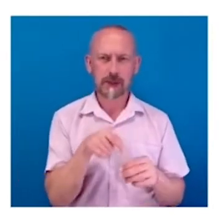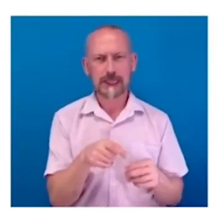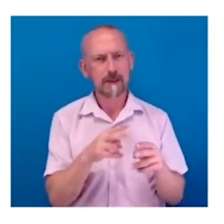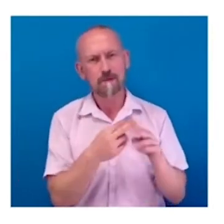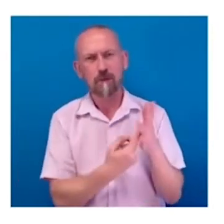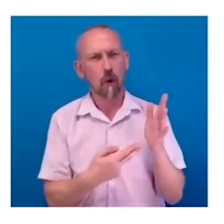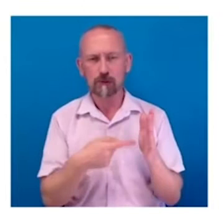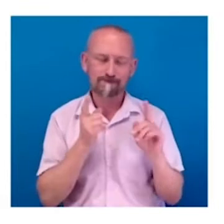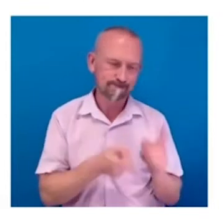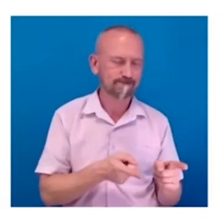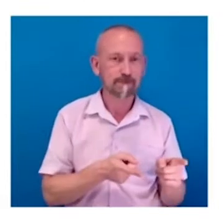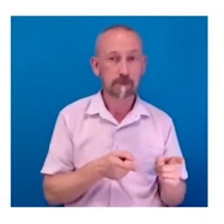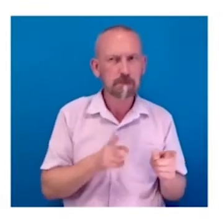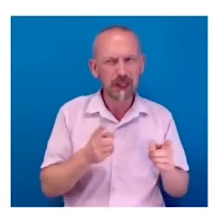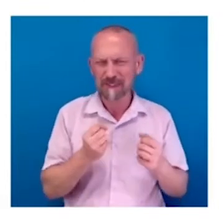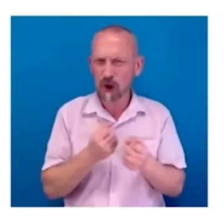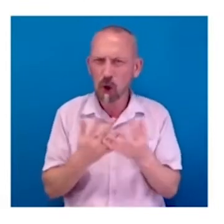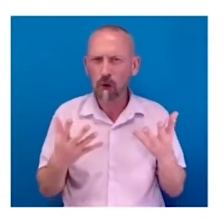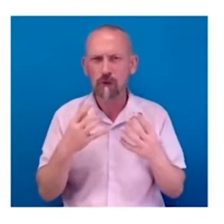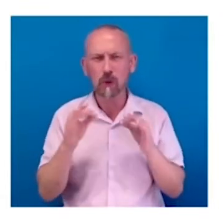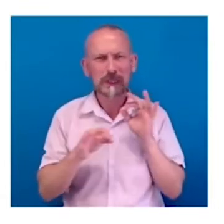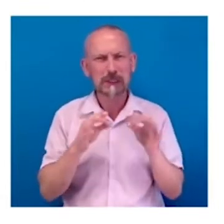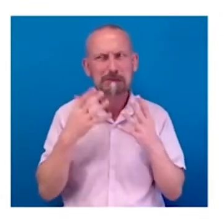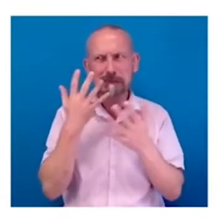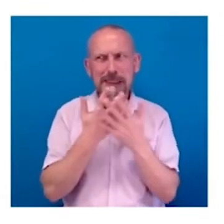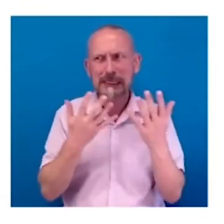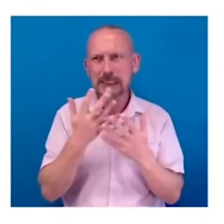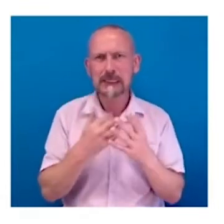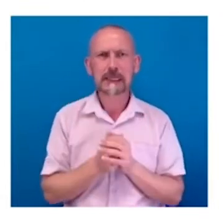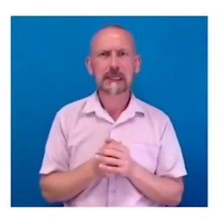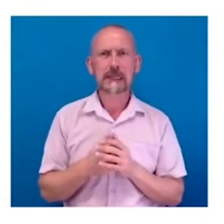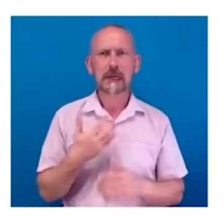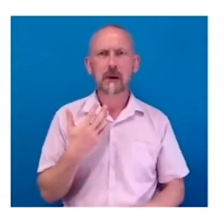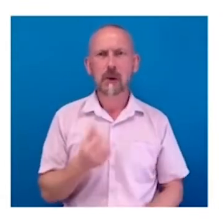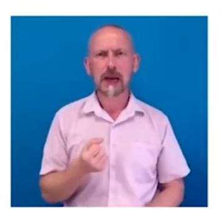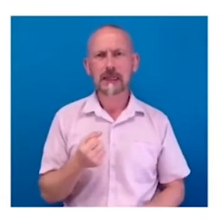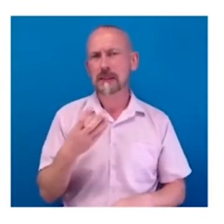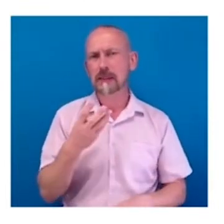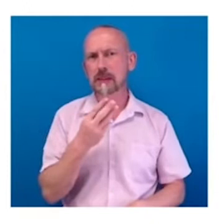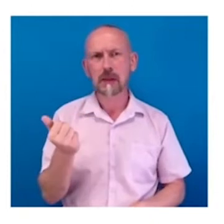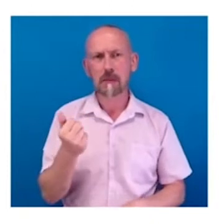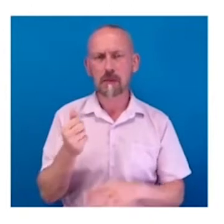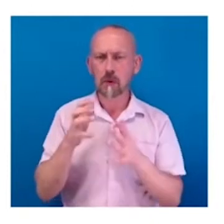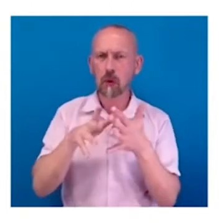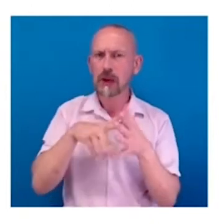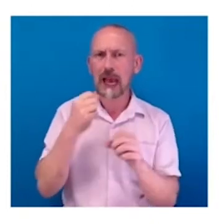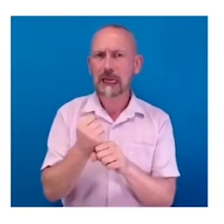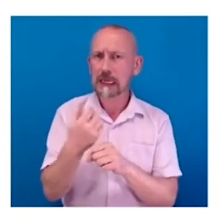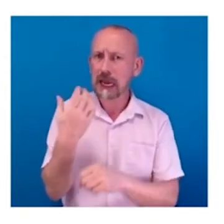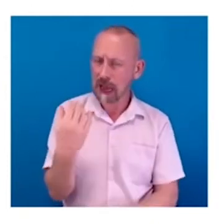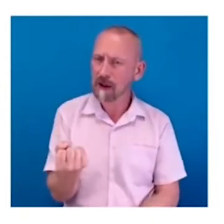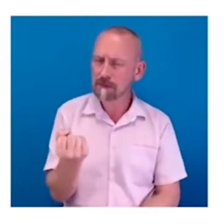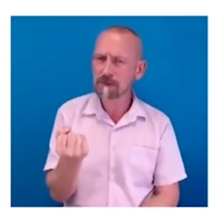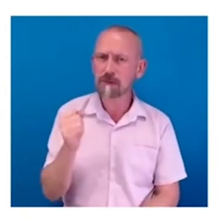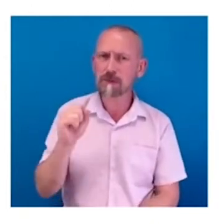And so, there was lots of stuff in WCAG. But WCAG was all about what you do to a font, how you apply it. And so, we realized that, I